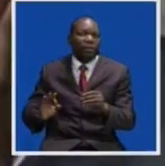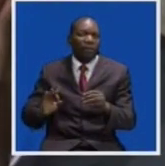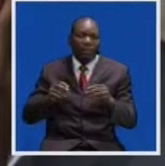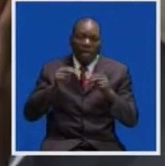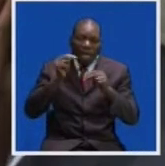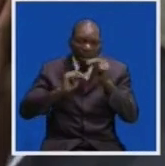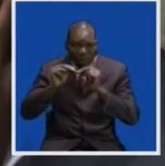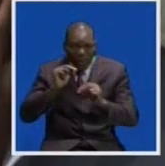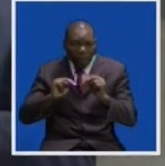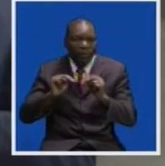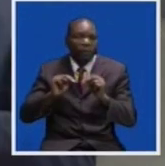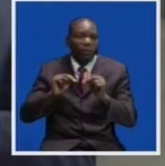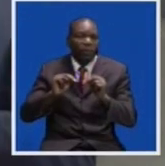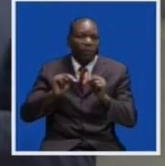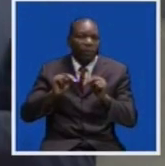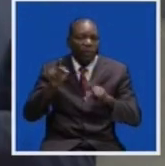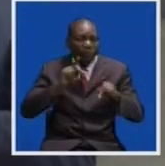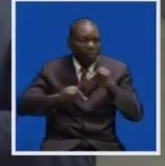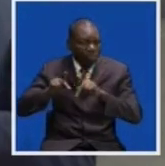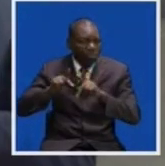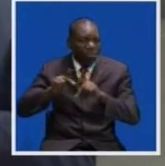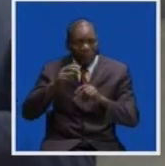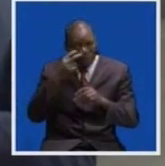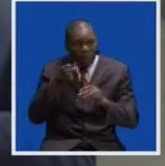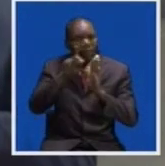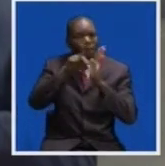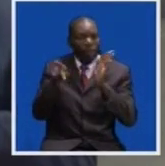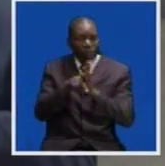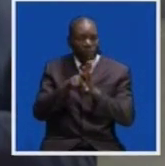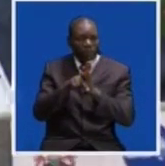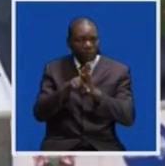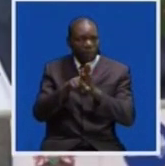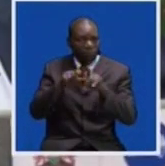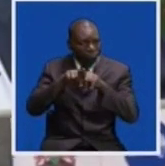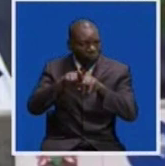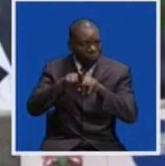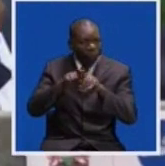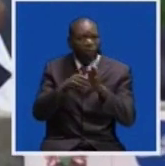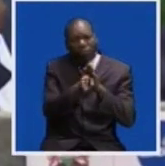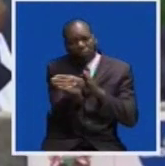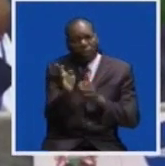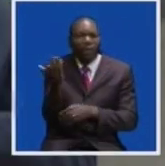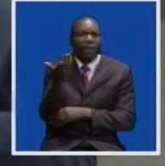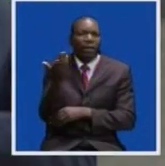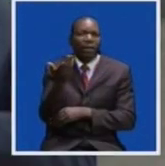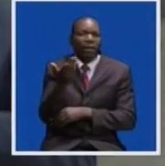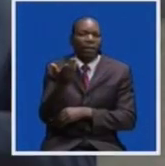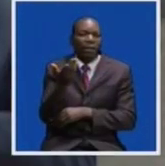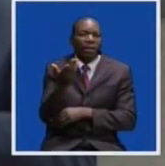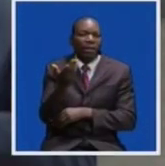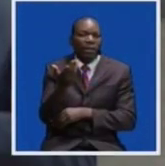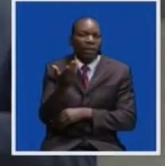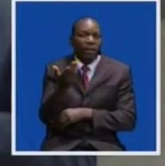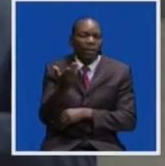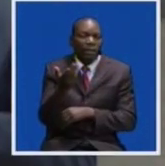midstream. And people have said the consistency, they have said policy consistency. It's not policy consistency. African should not be enslaved by